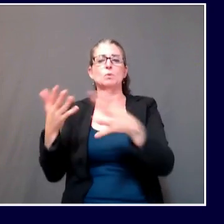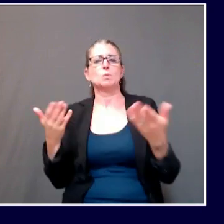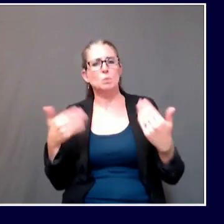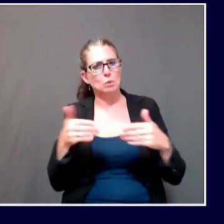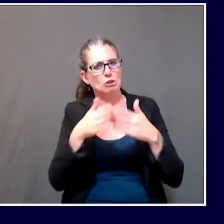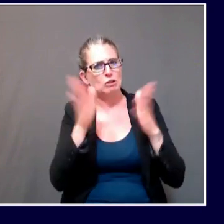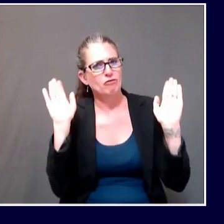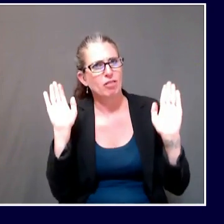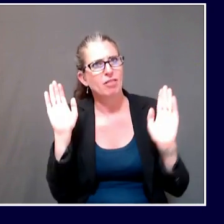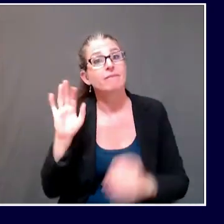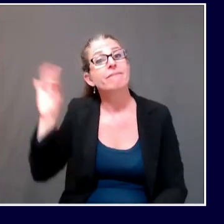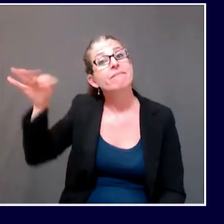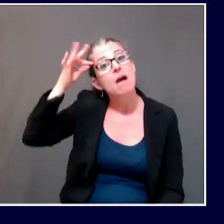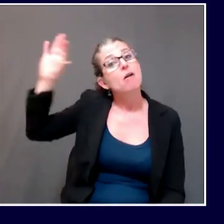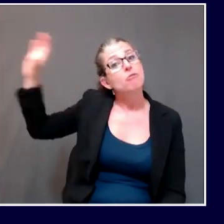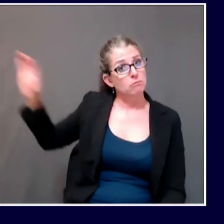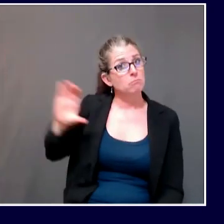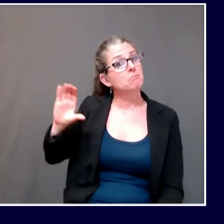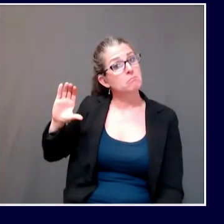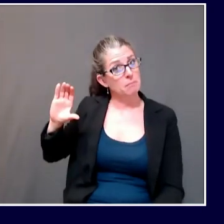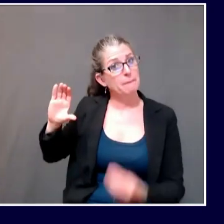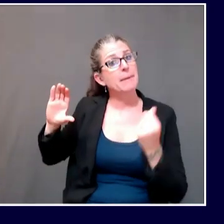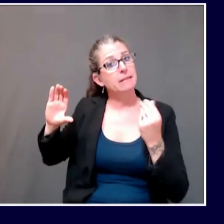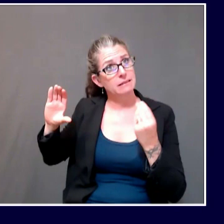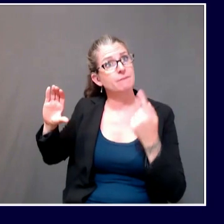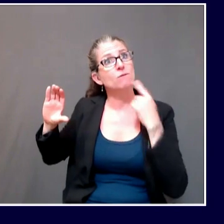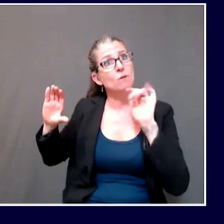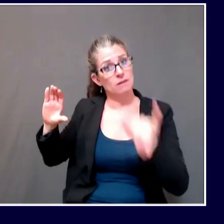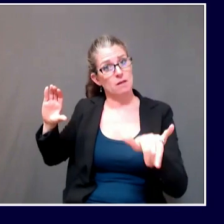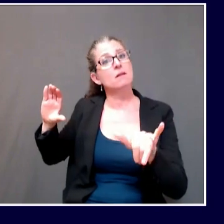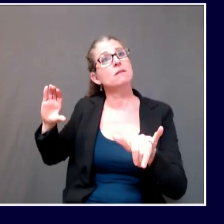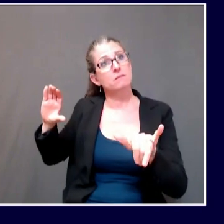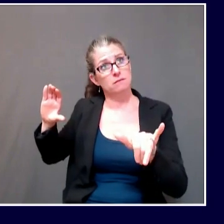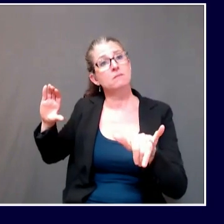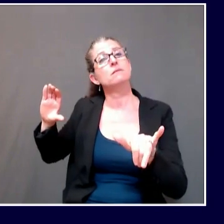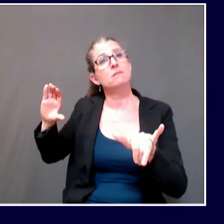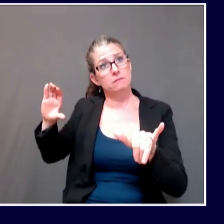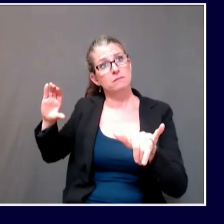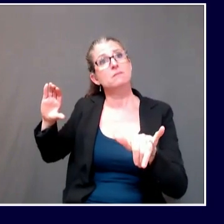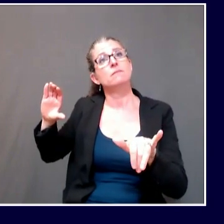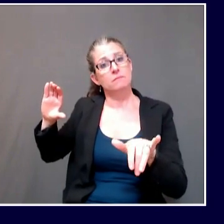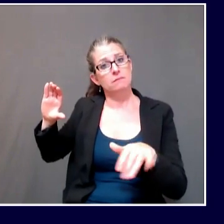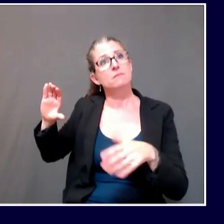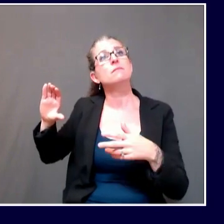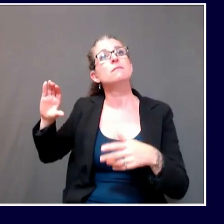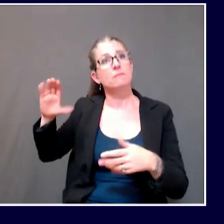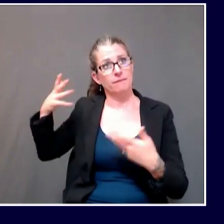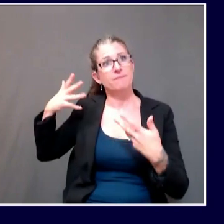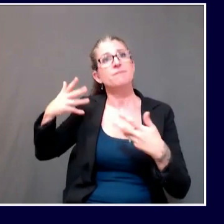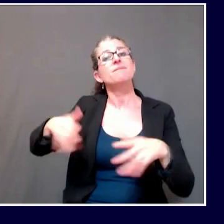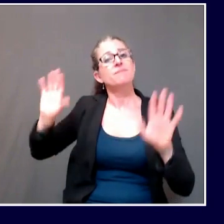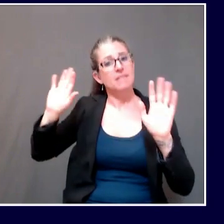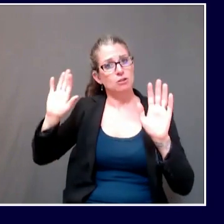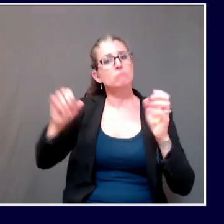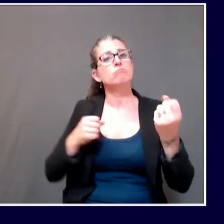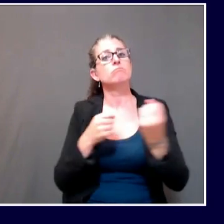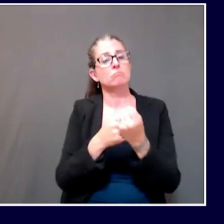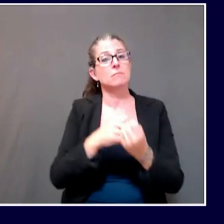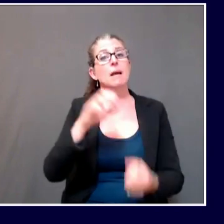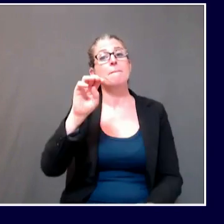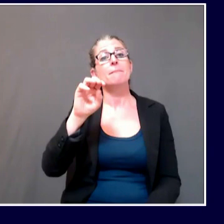pleased that we do have Medicaid expansion, main care expansion, and now tens of thousands of people additional